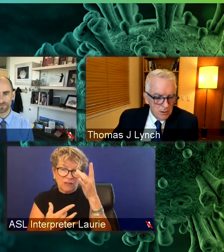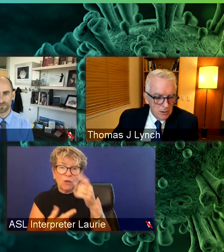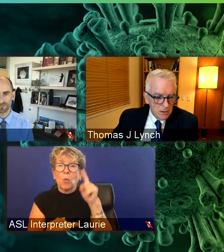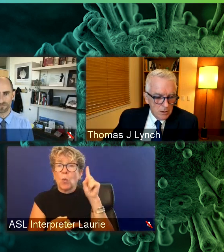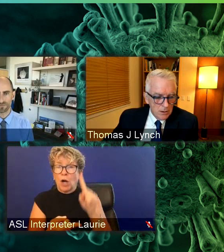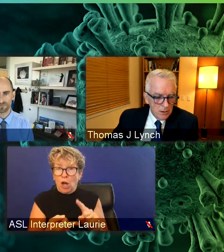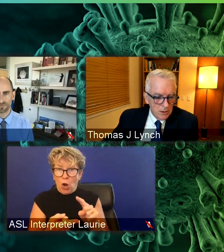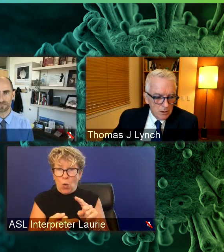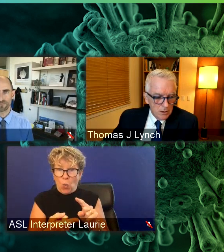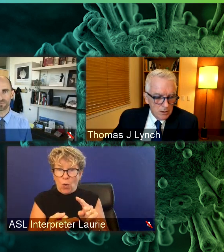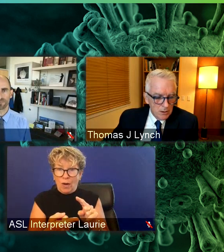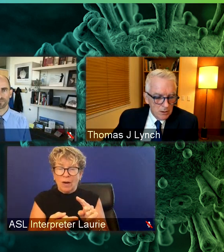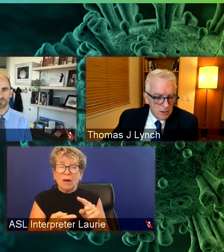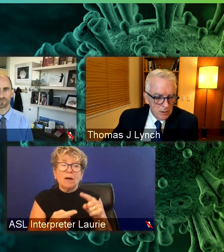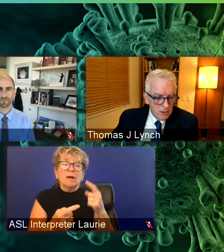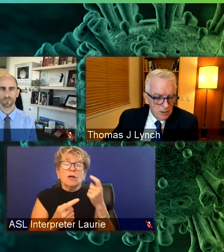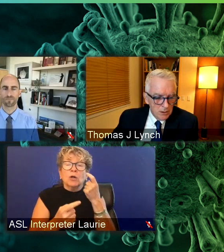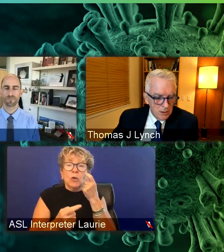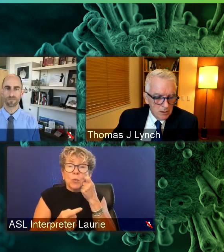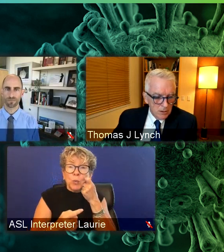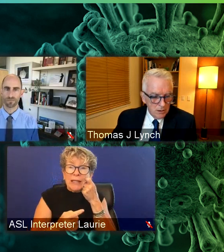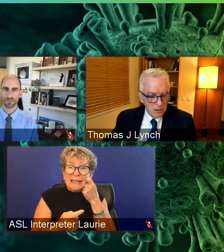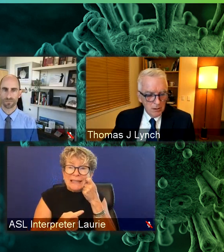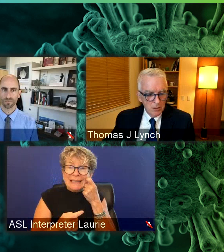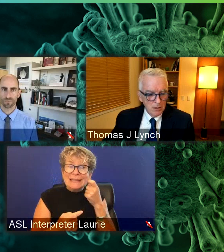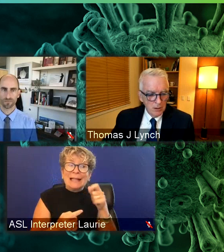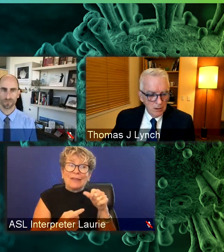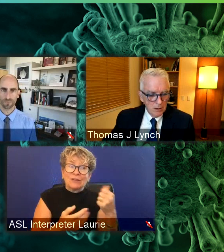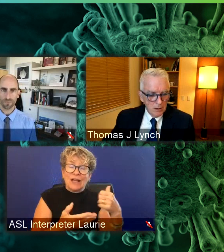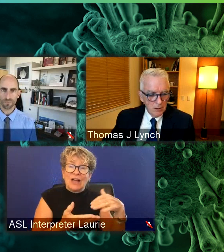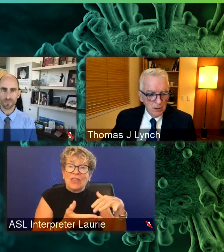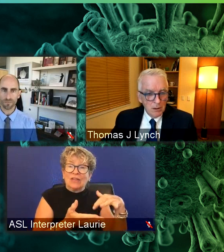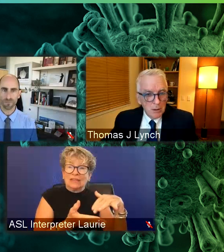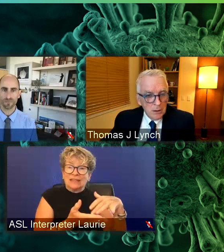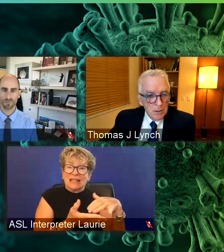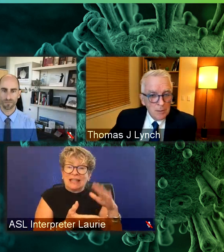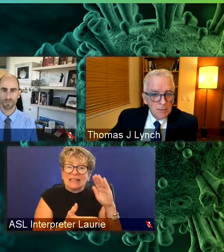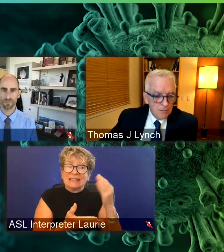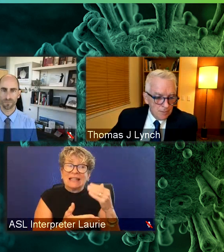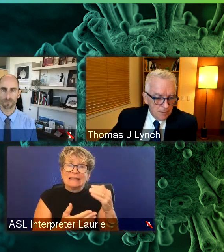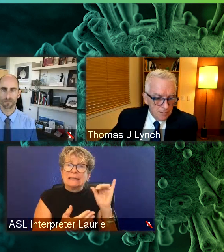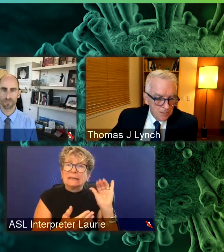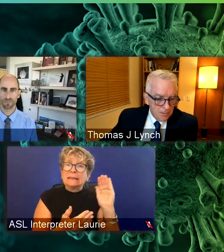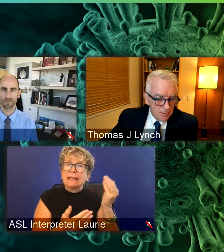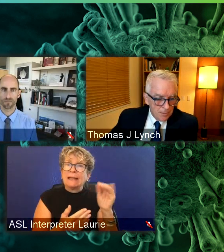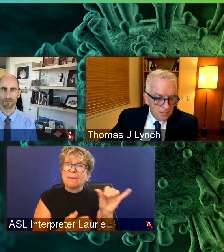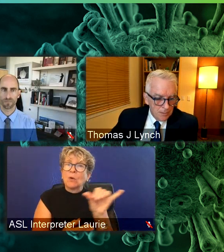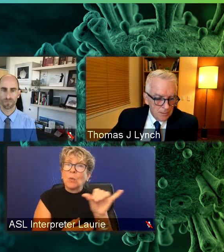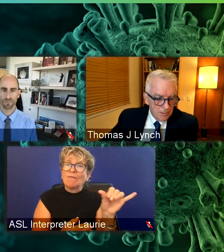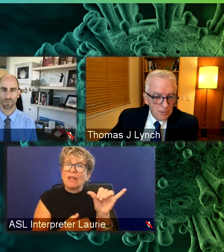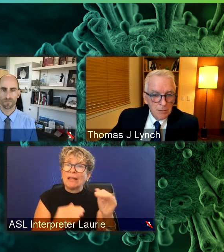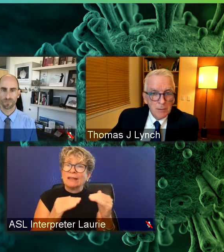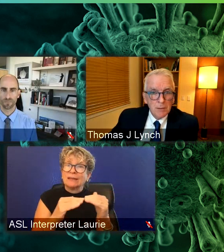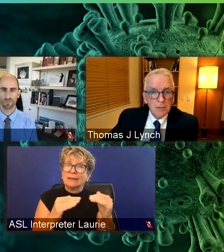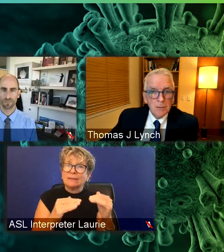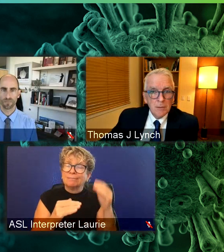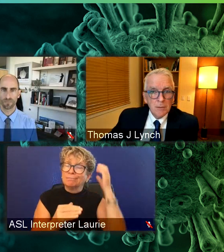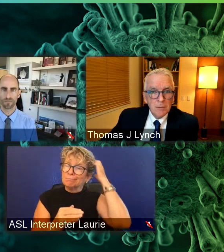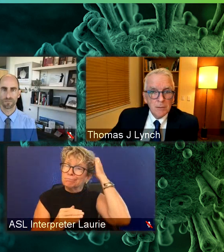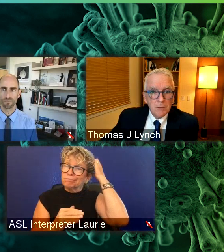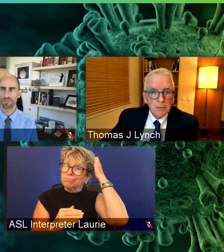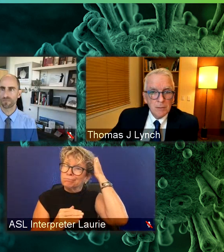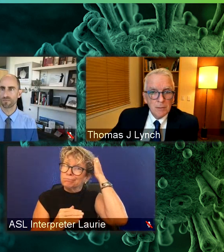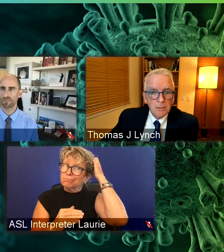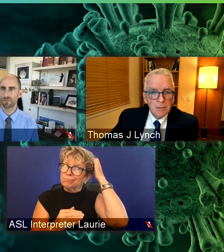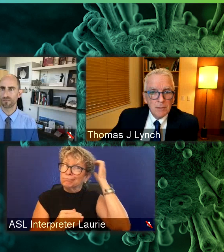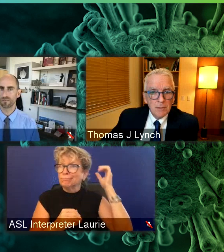more recent work is there's other studies saying that it seems to be equivalent with the sequencing work that we're doing, or